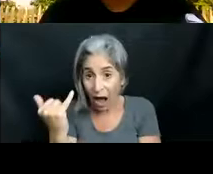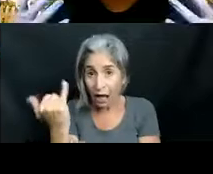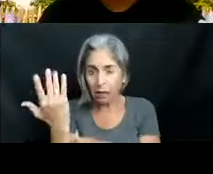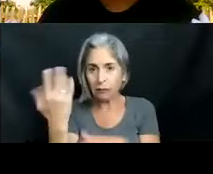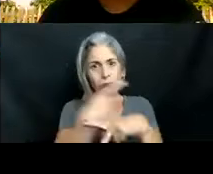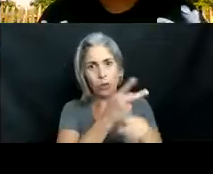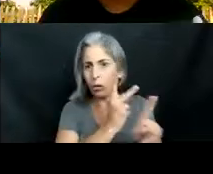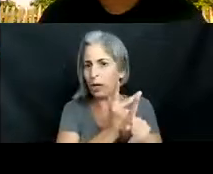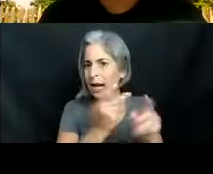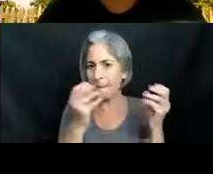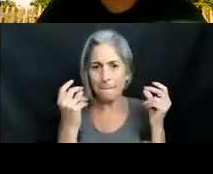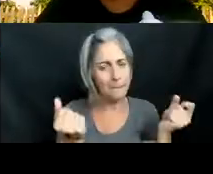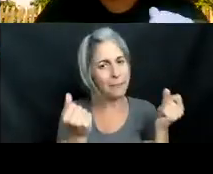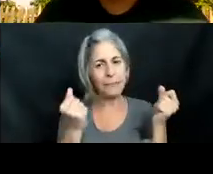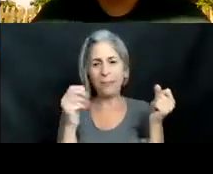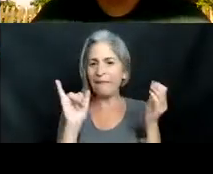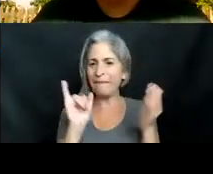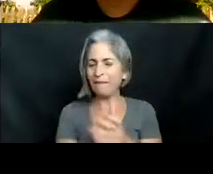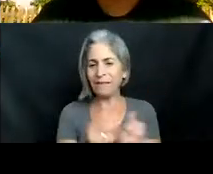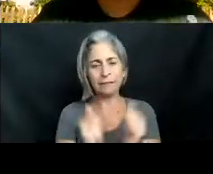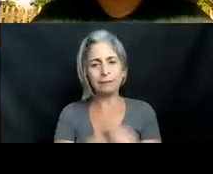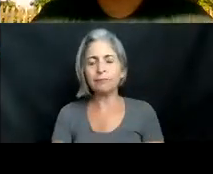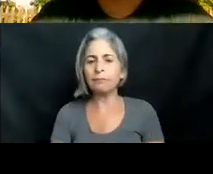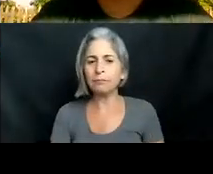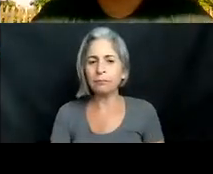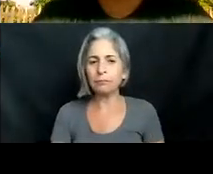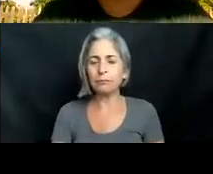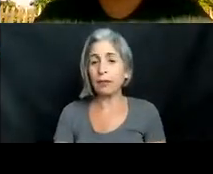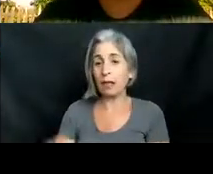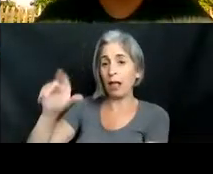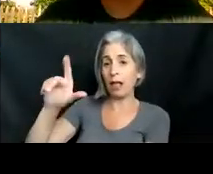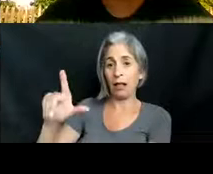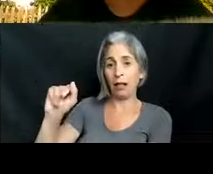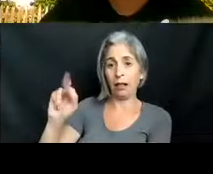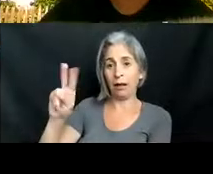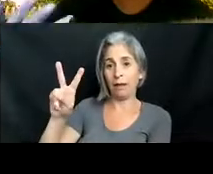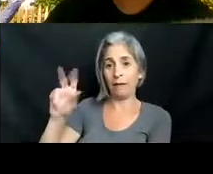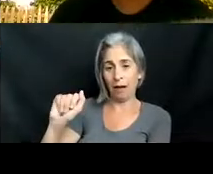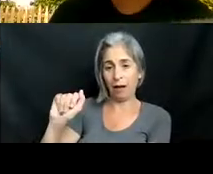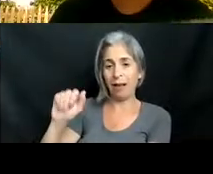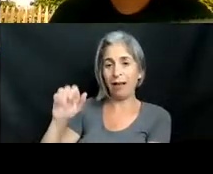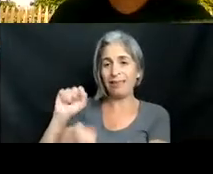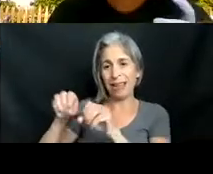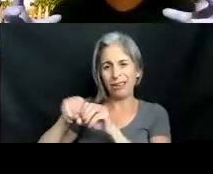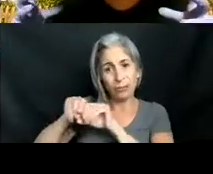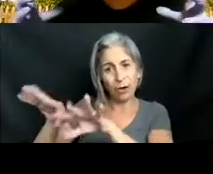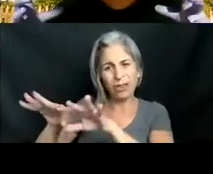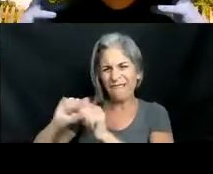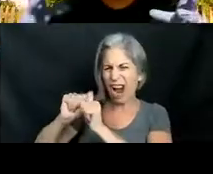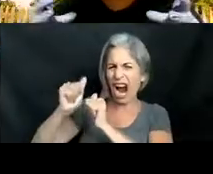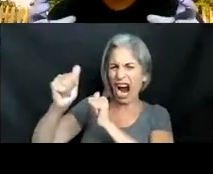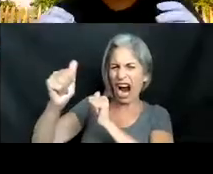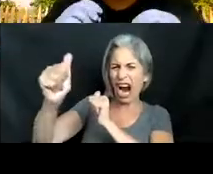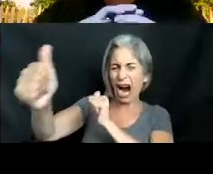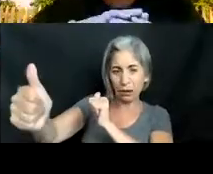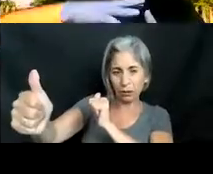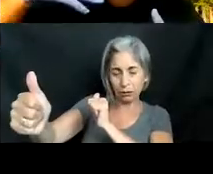procreate that much and that quickly um the larva can disperse really really long distances because they create